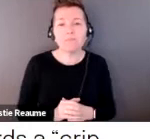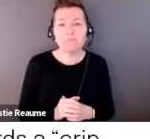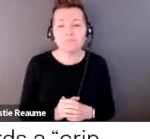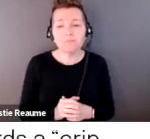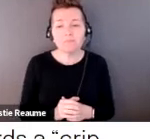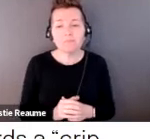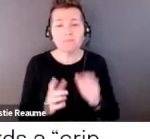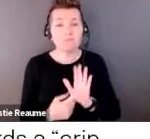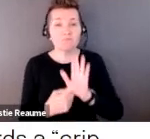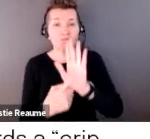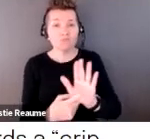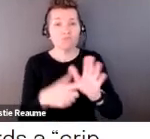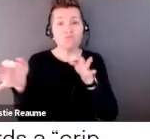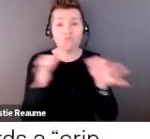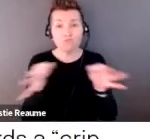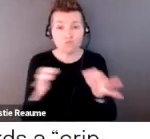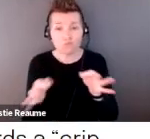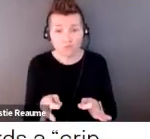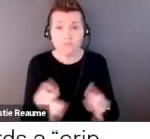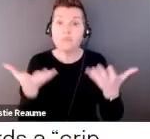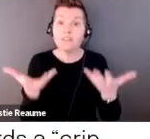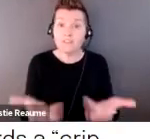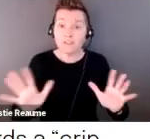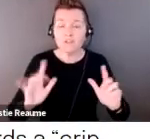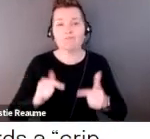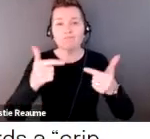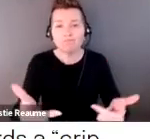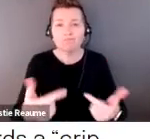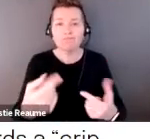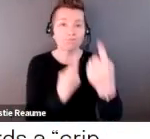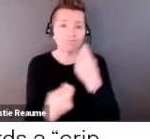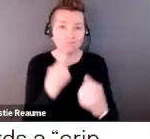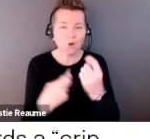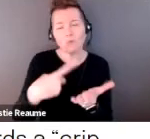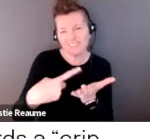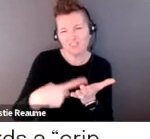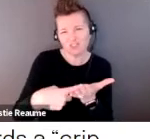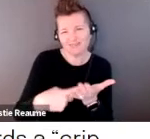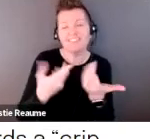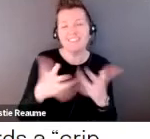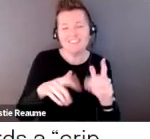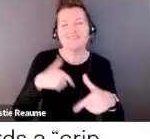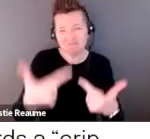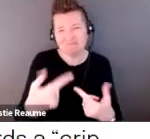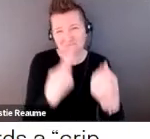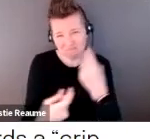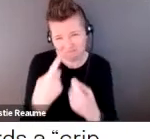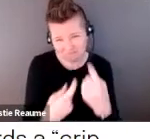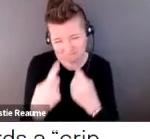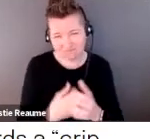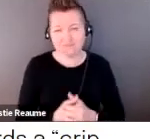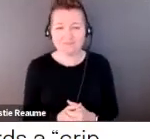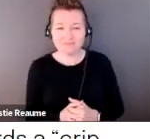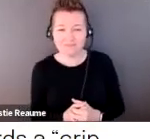we will go into a bit of a discussion, uh, and then follow that up with the Q and A. But if you'd like to, uh,